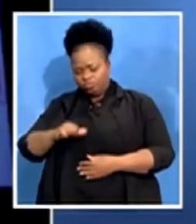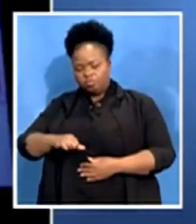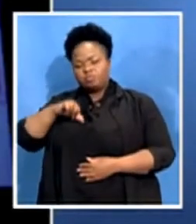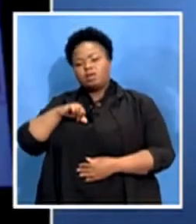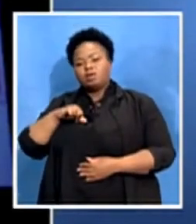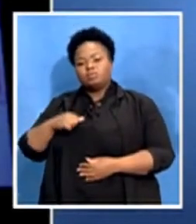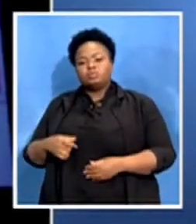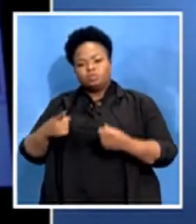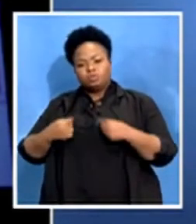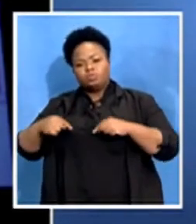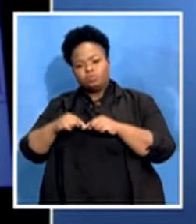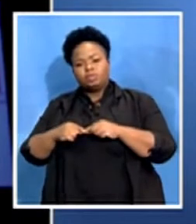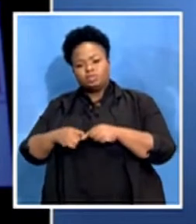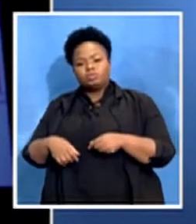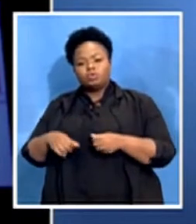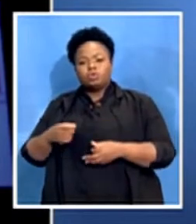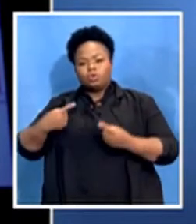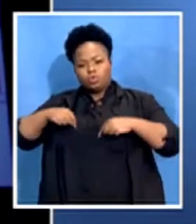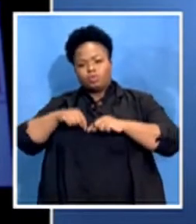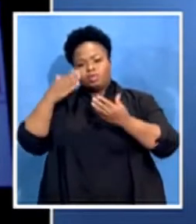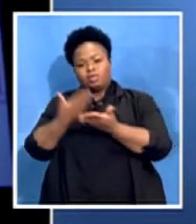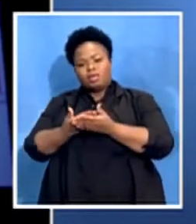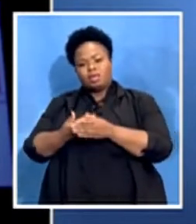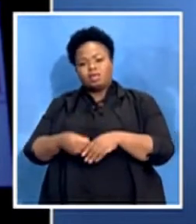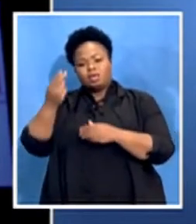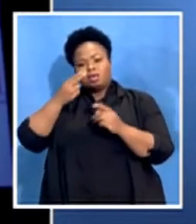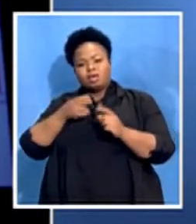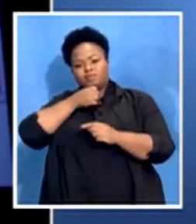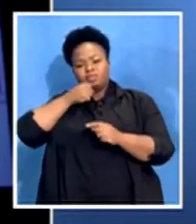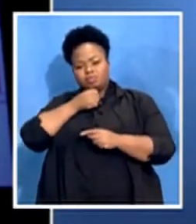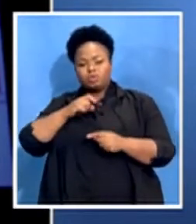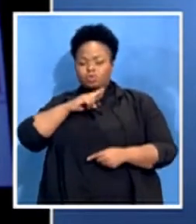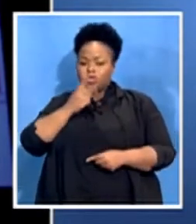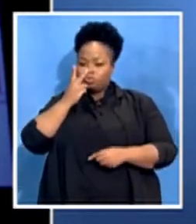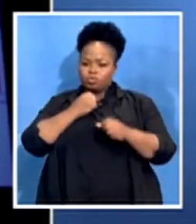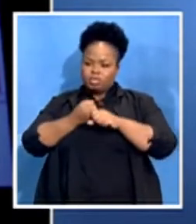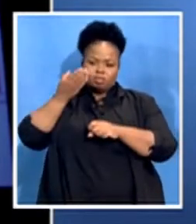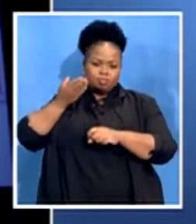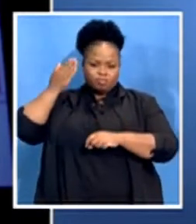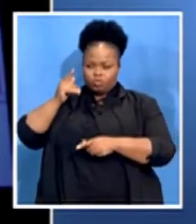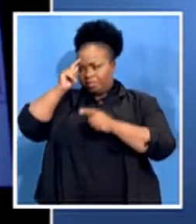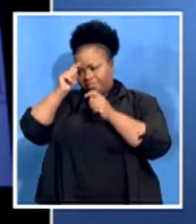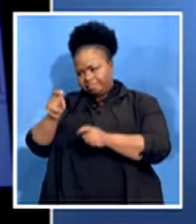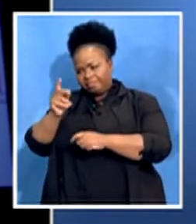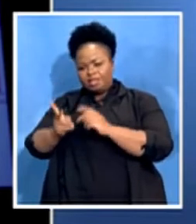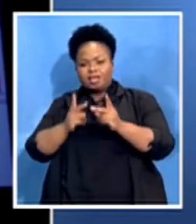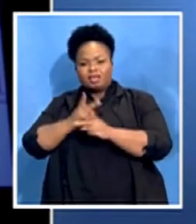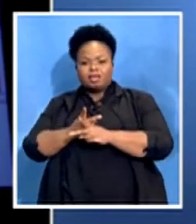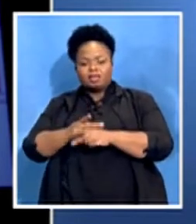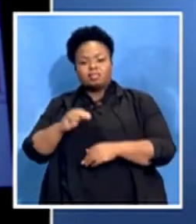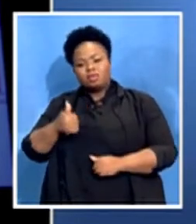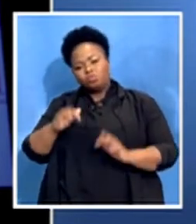two years back we were able to honor dr steve kegane with the recognition award and we commend stands by unisa for